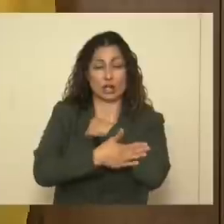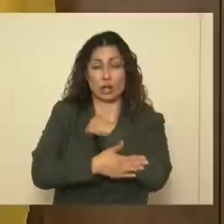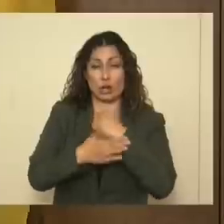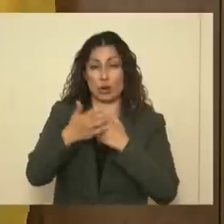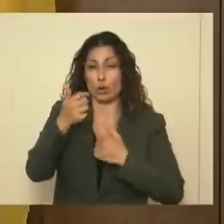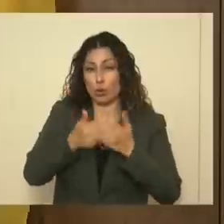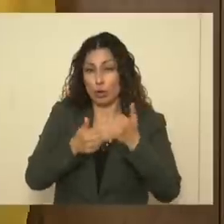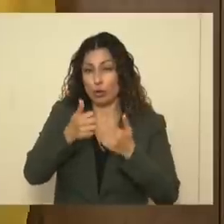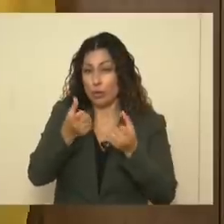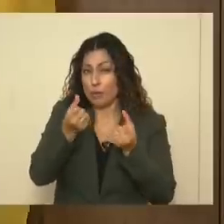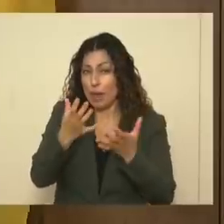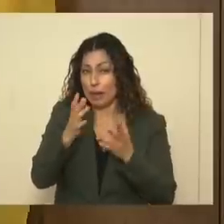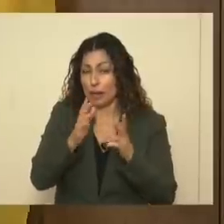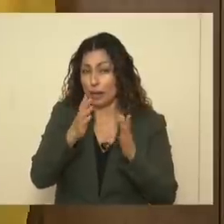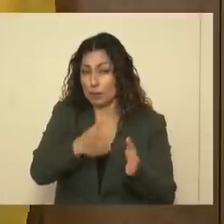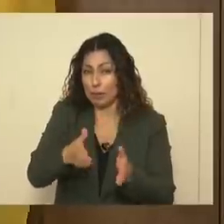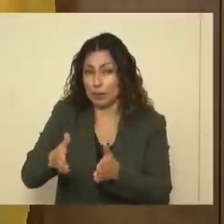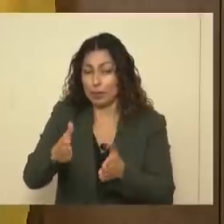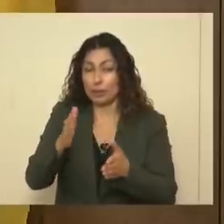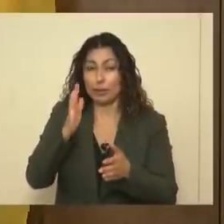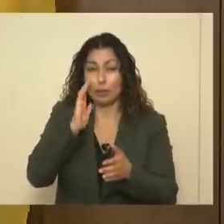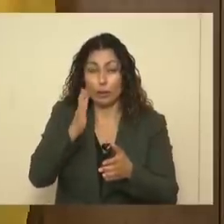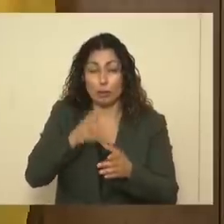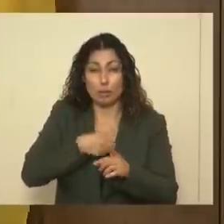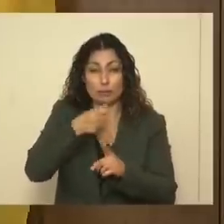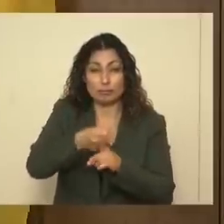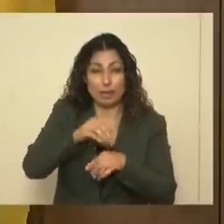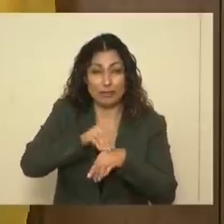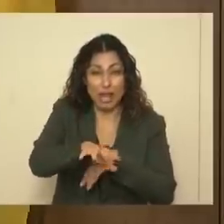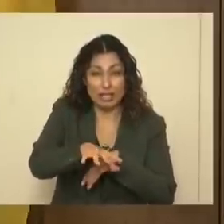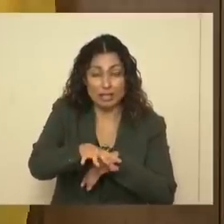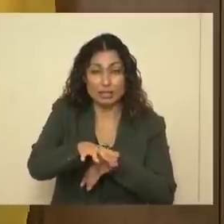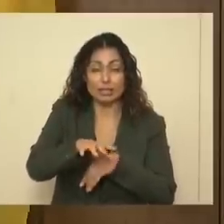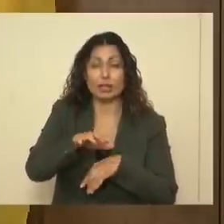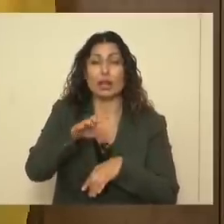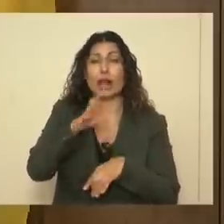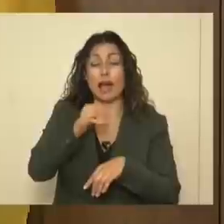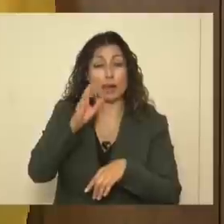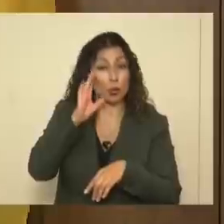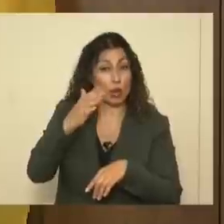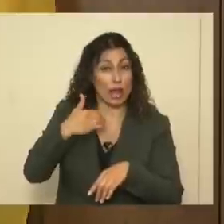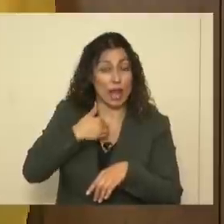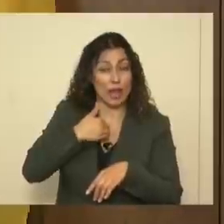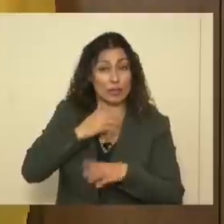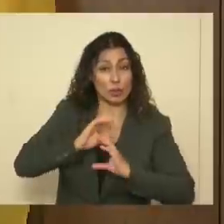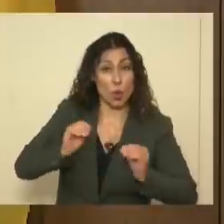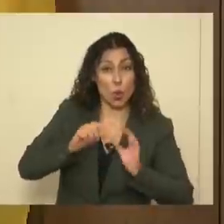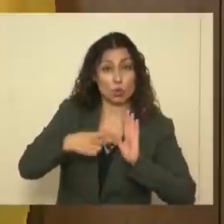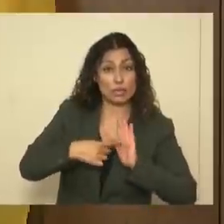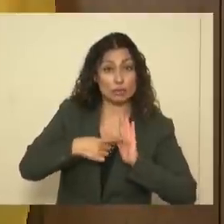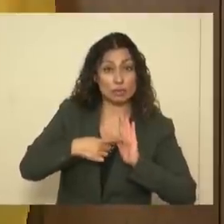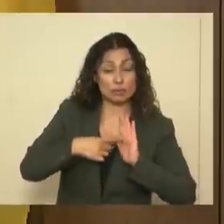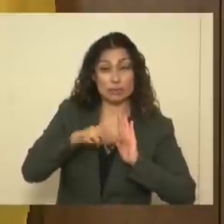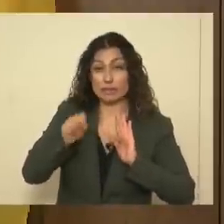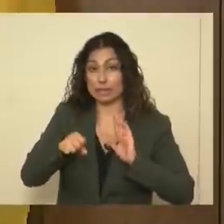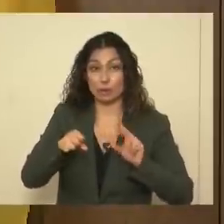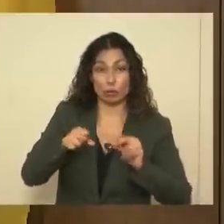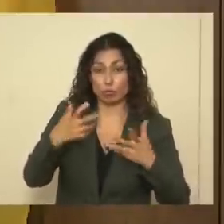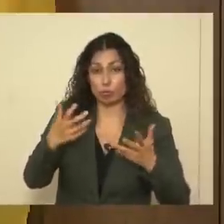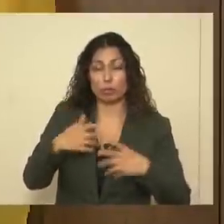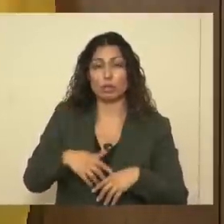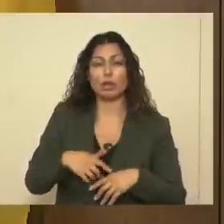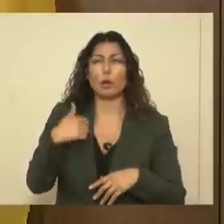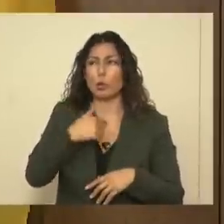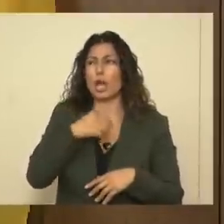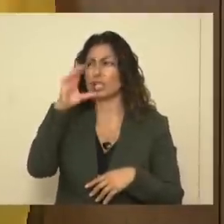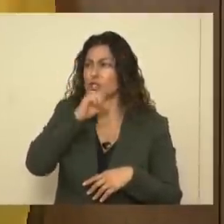many people would be infected were asymptomatic, right? The assumption was that everyone basically would have